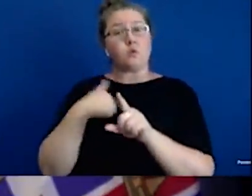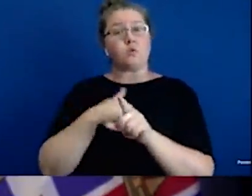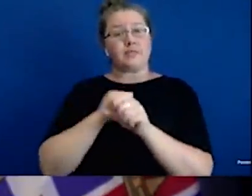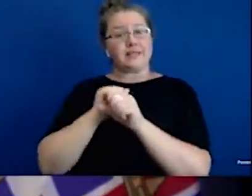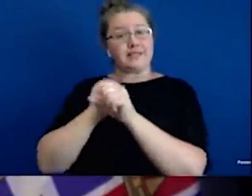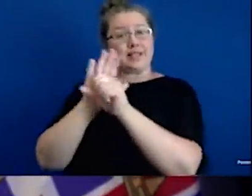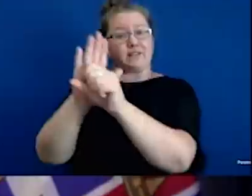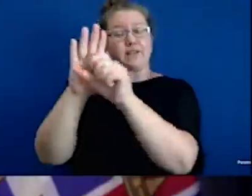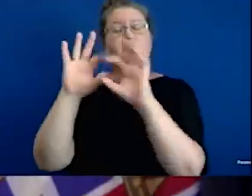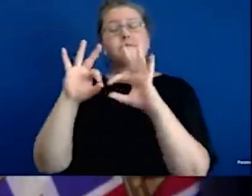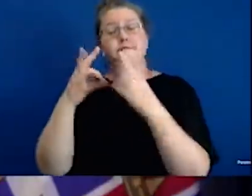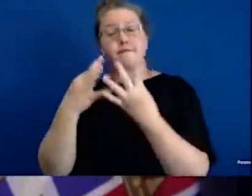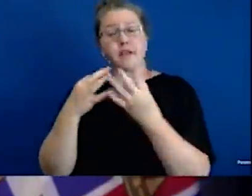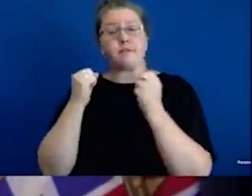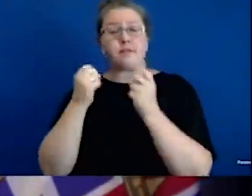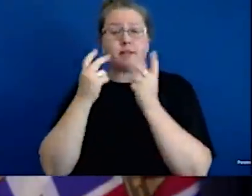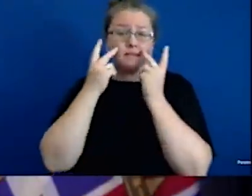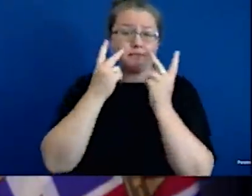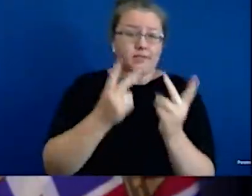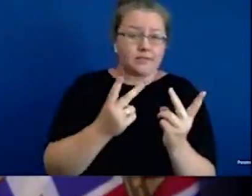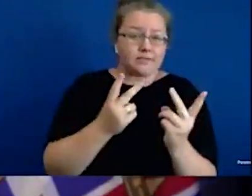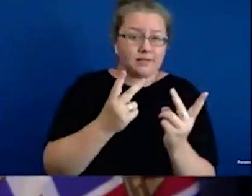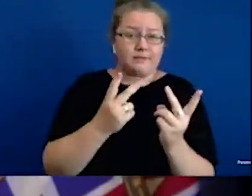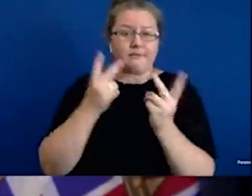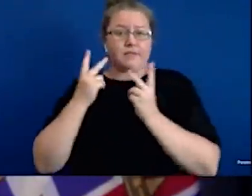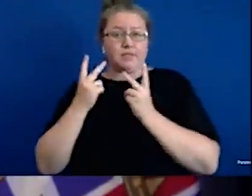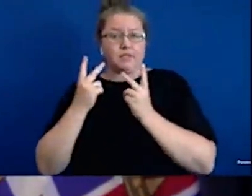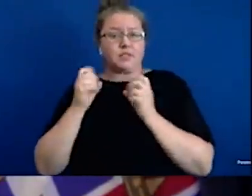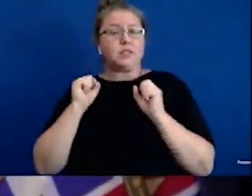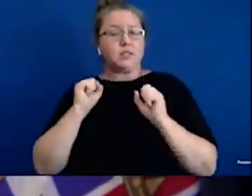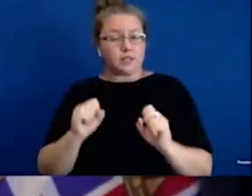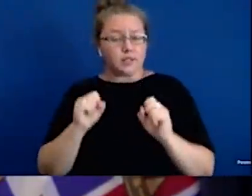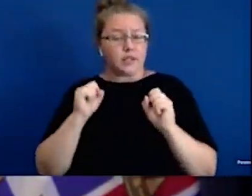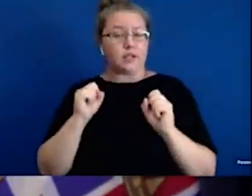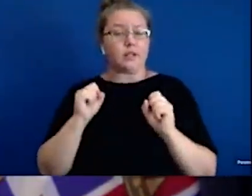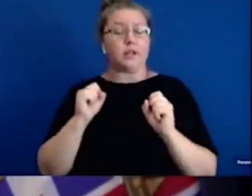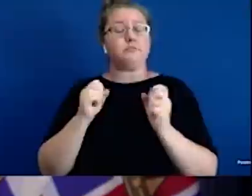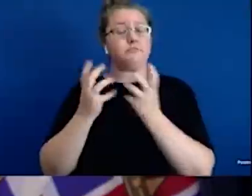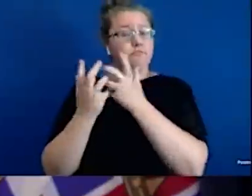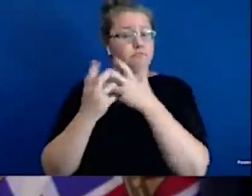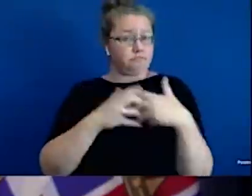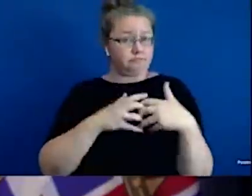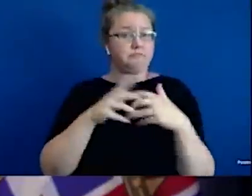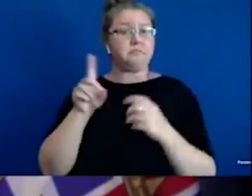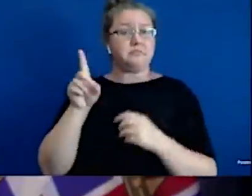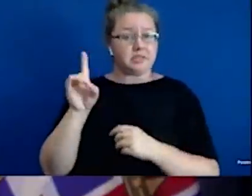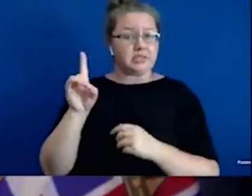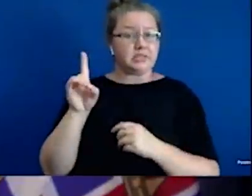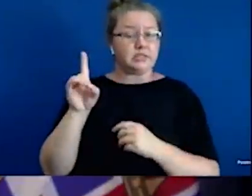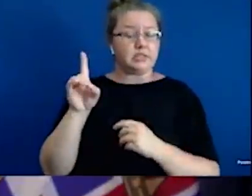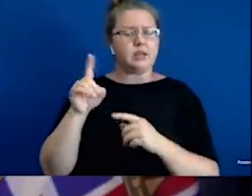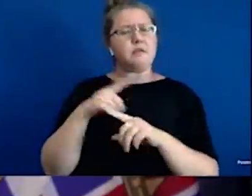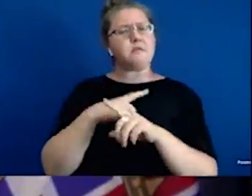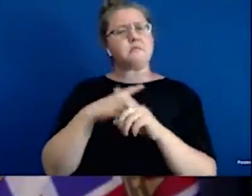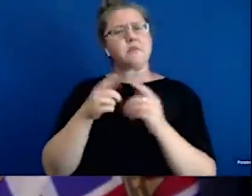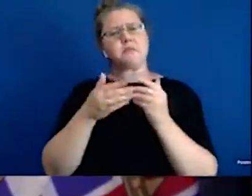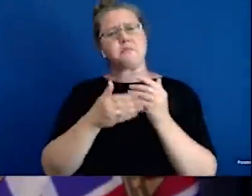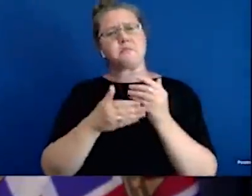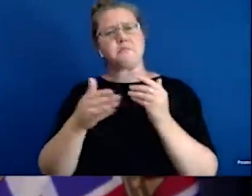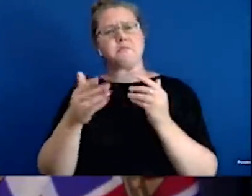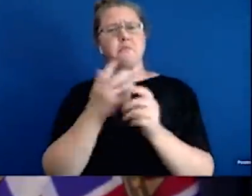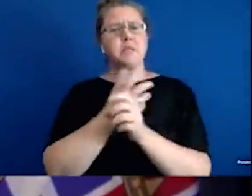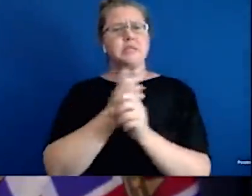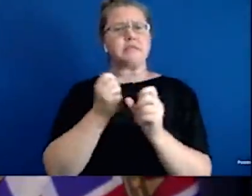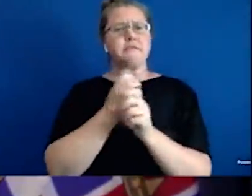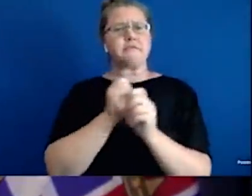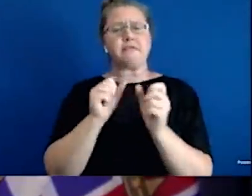allow family visits across the border and we have had that implemented. I think we need to consider how we